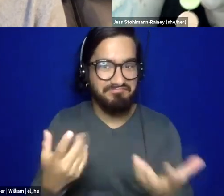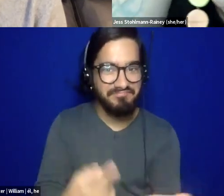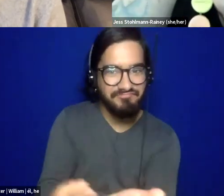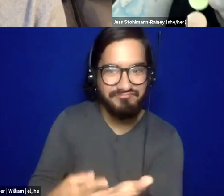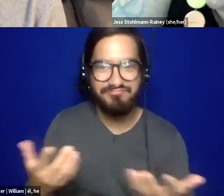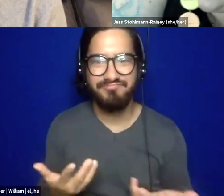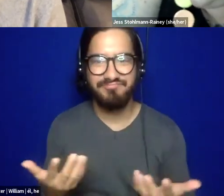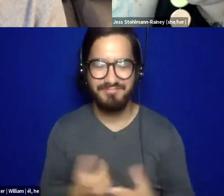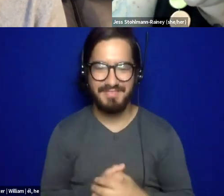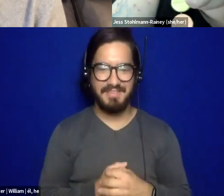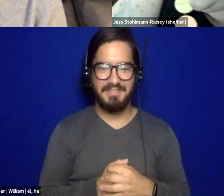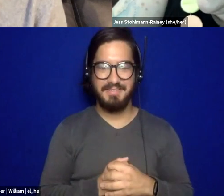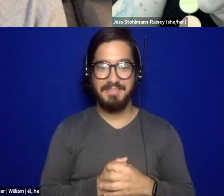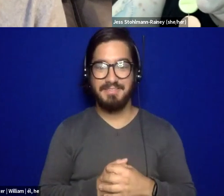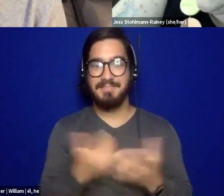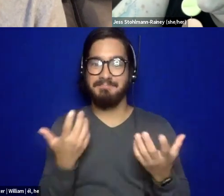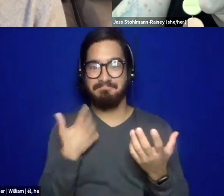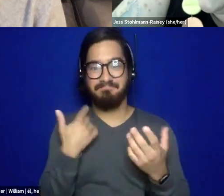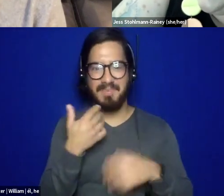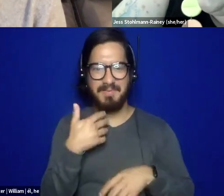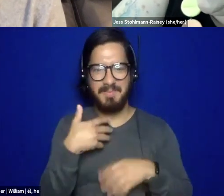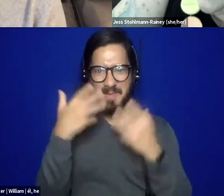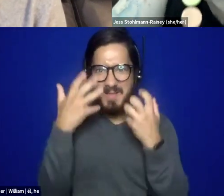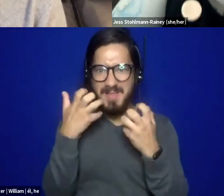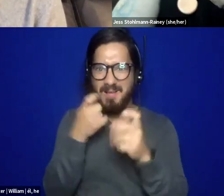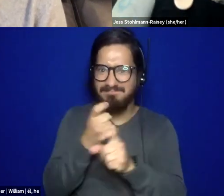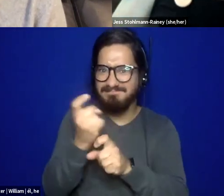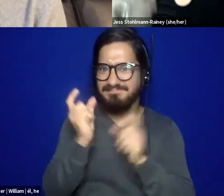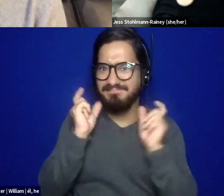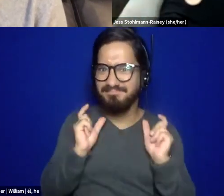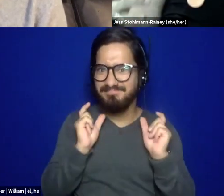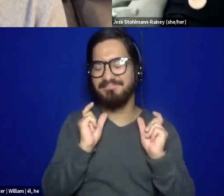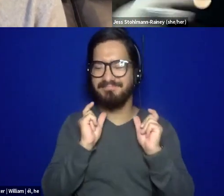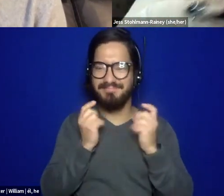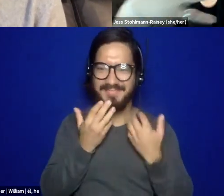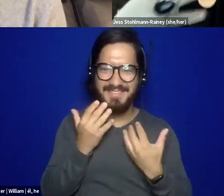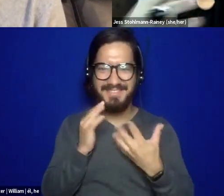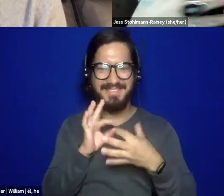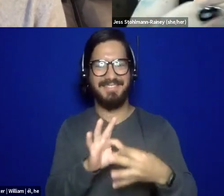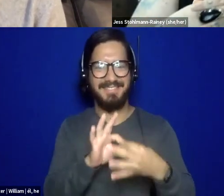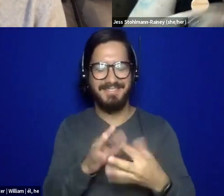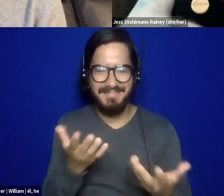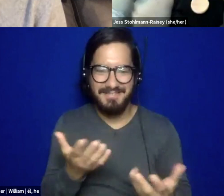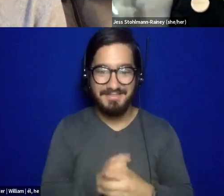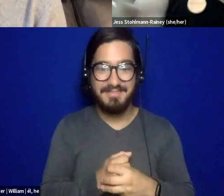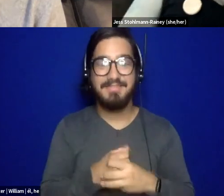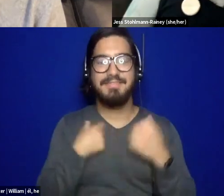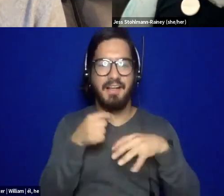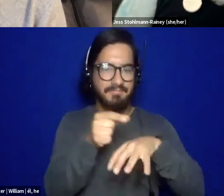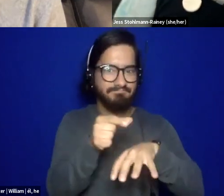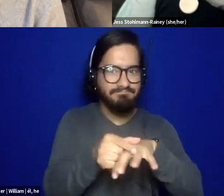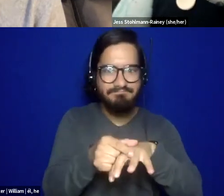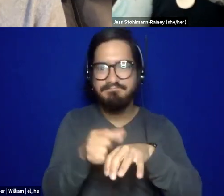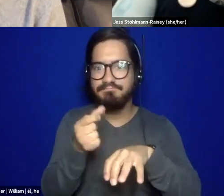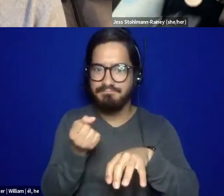little bit. Maybe some dark humor there. And I tend to talk with my hands a lot and I wear a lot of rings. So sometimes